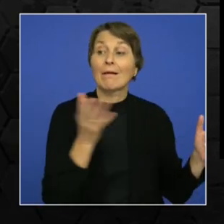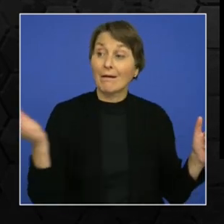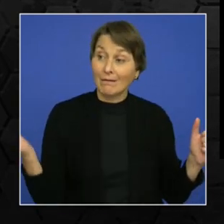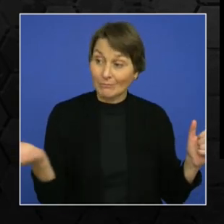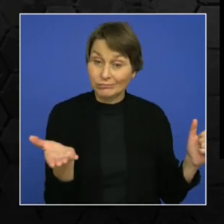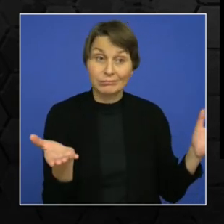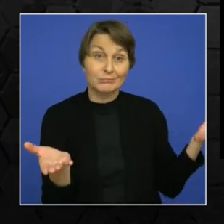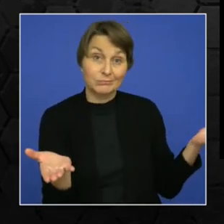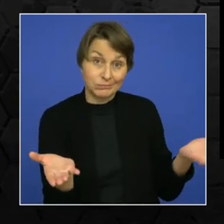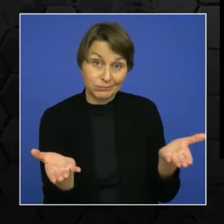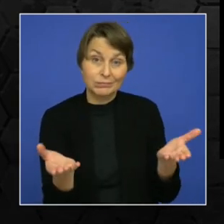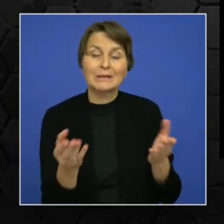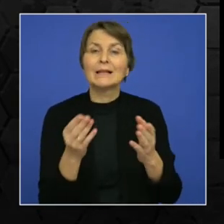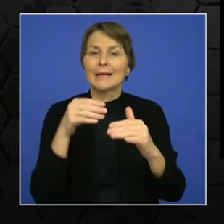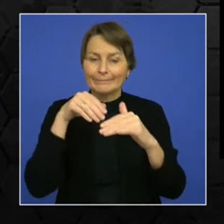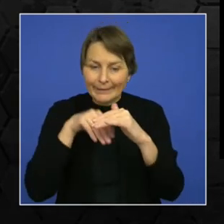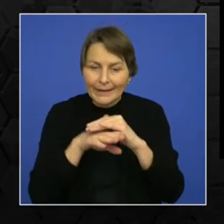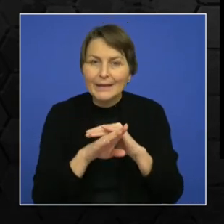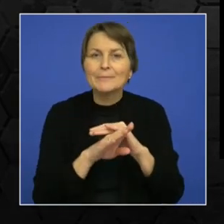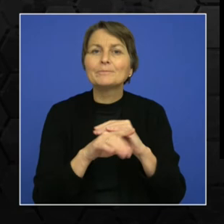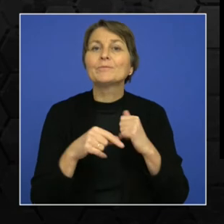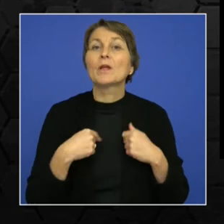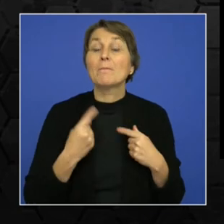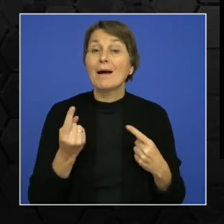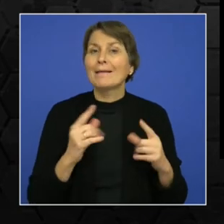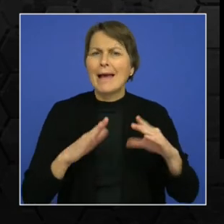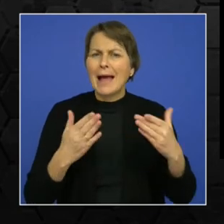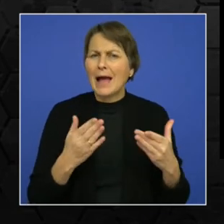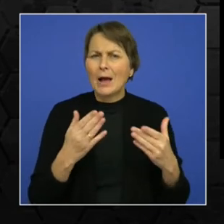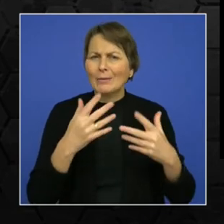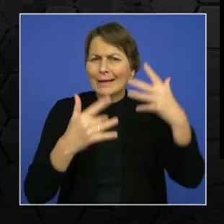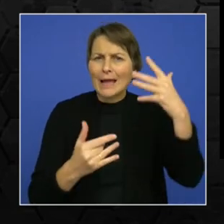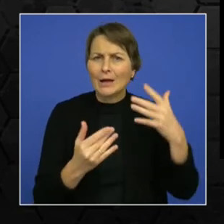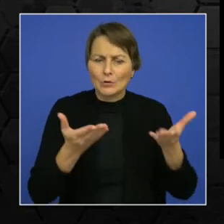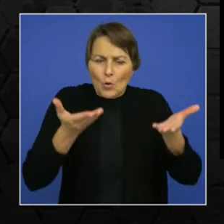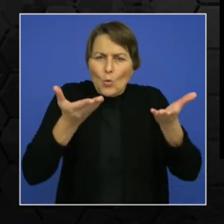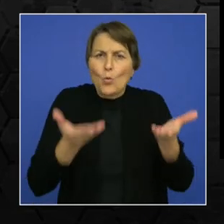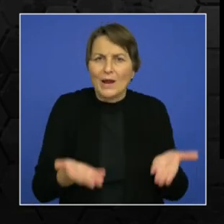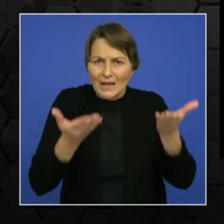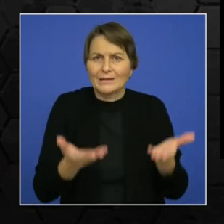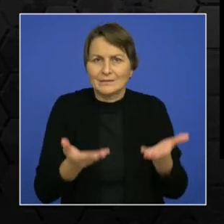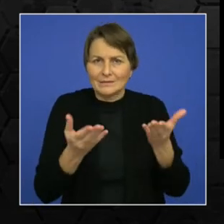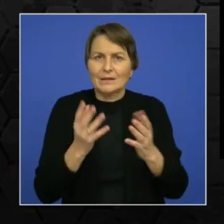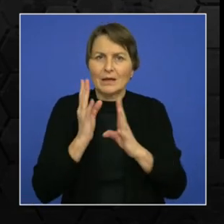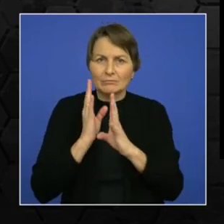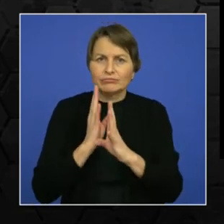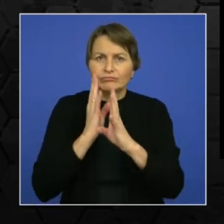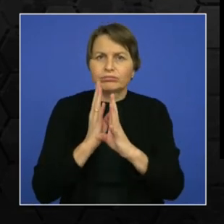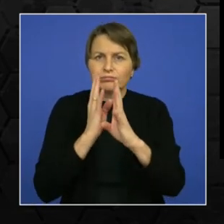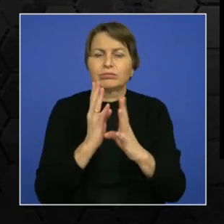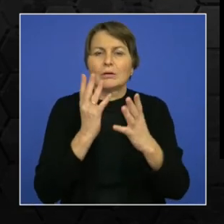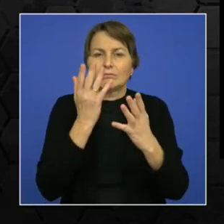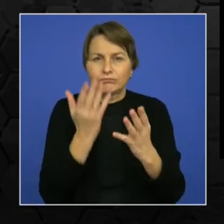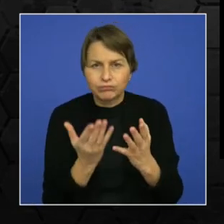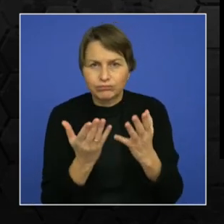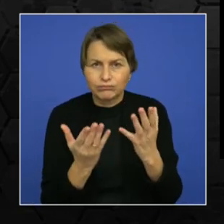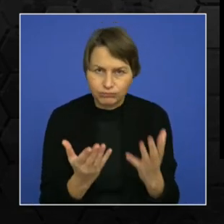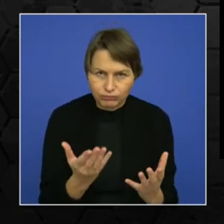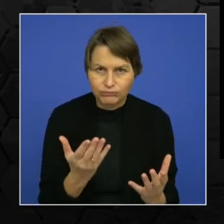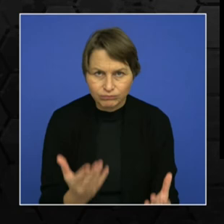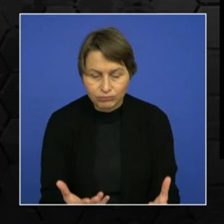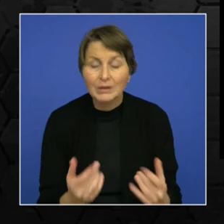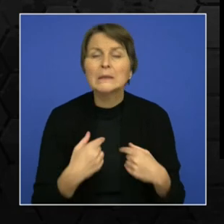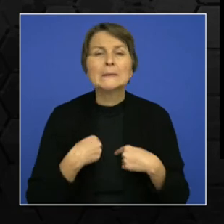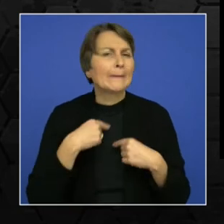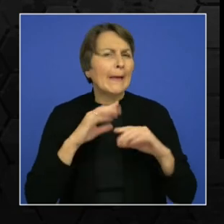AI is used to set the weight and the passenger count limits. Also, it basically takes factors like the build of the train and the